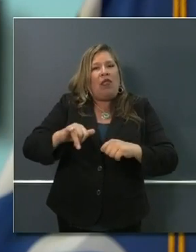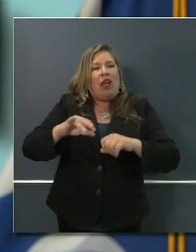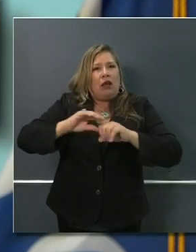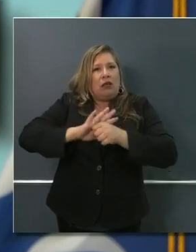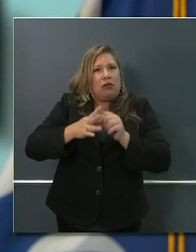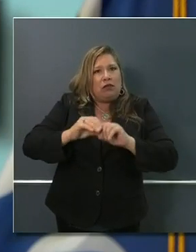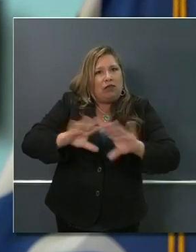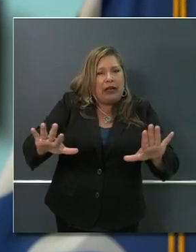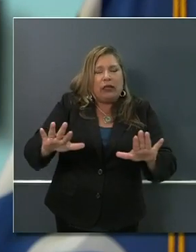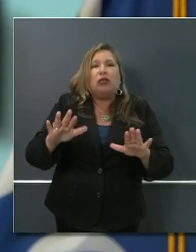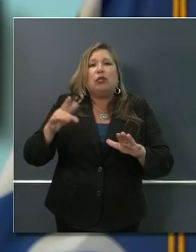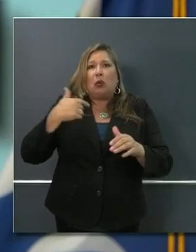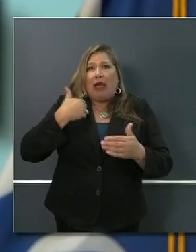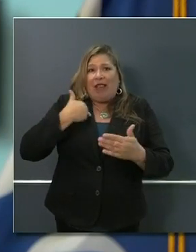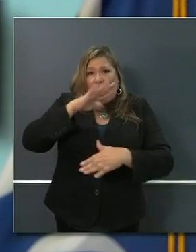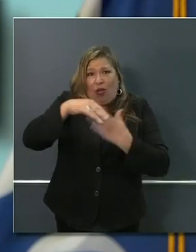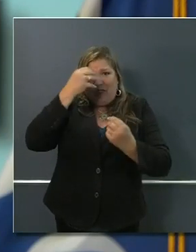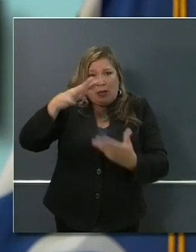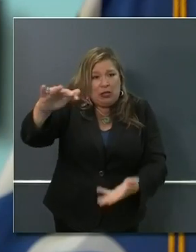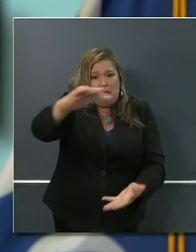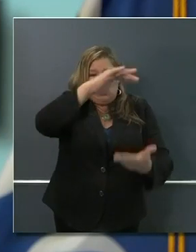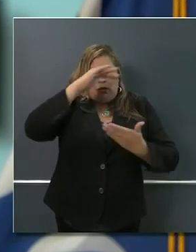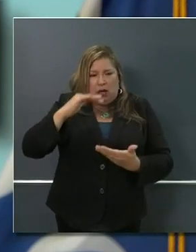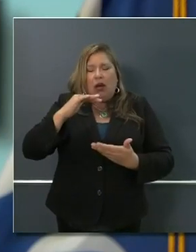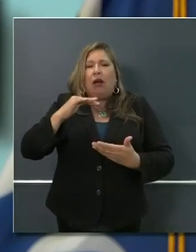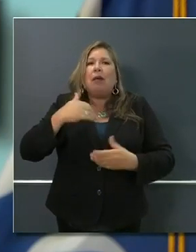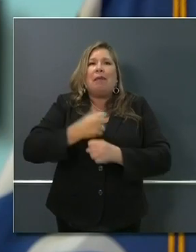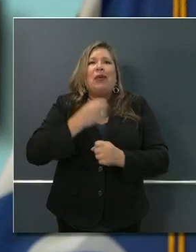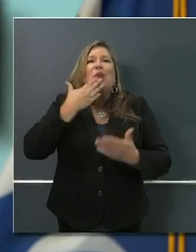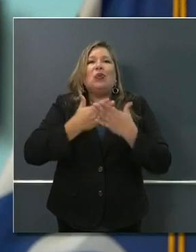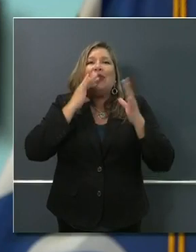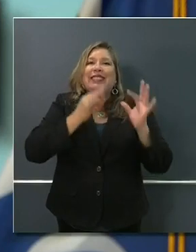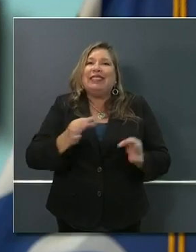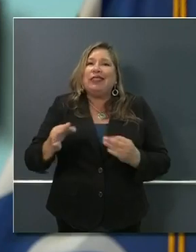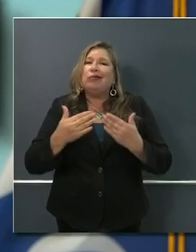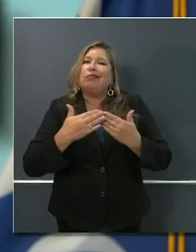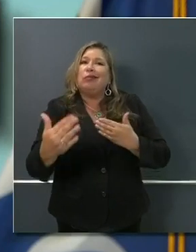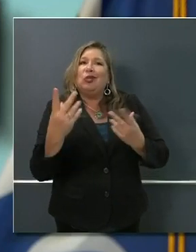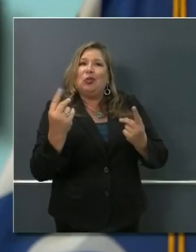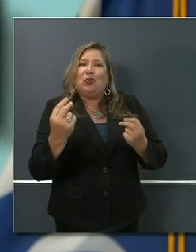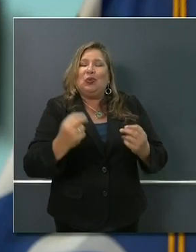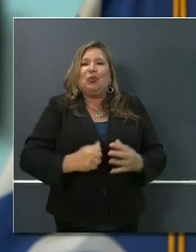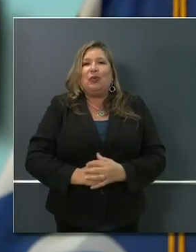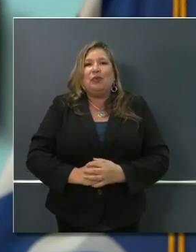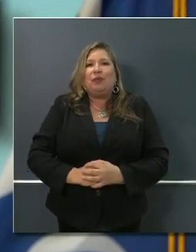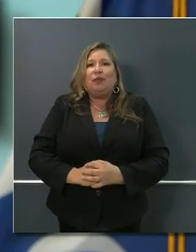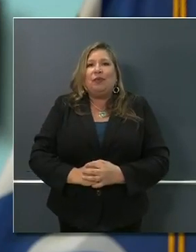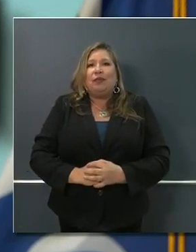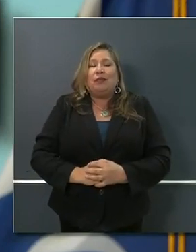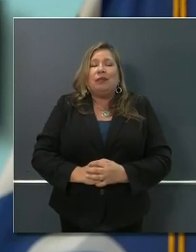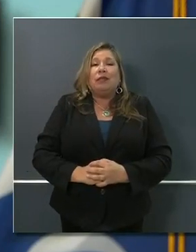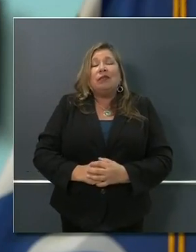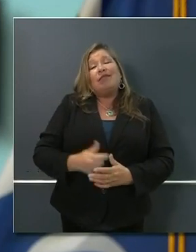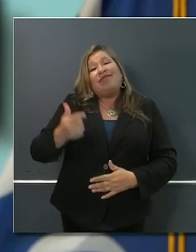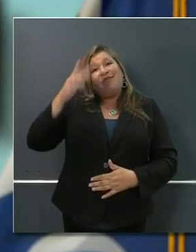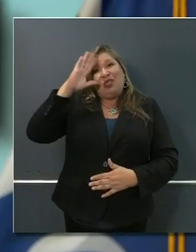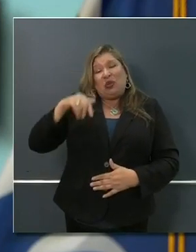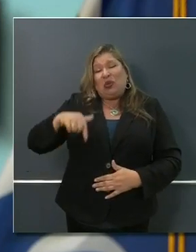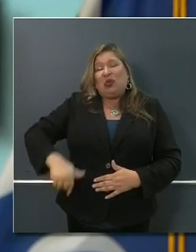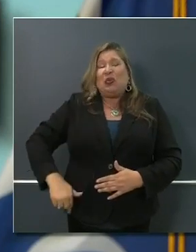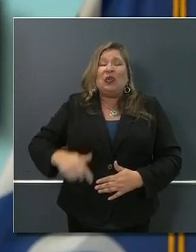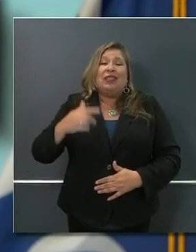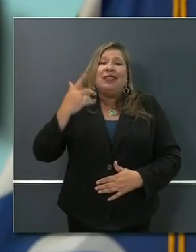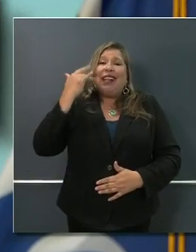our decision-making. As everybody knows, this state is a very large state. Conditions are very